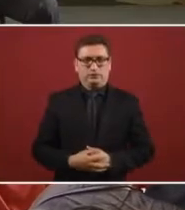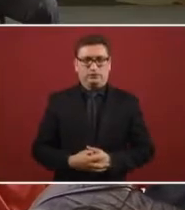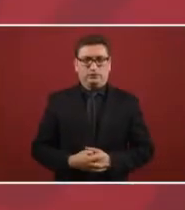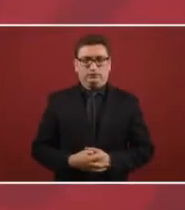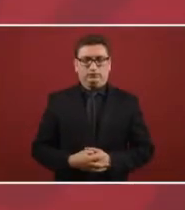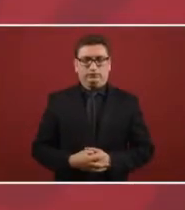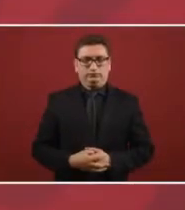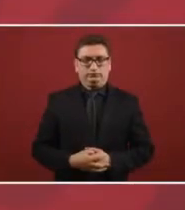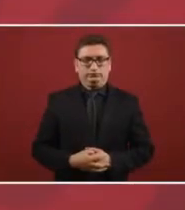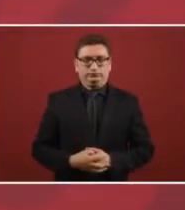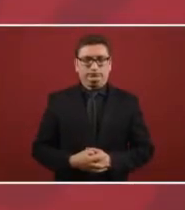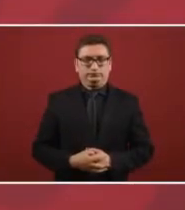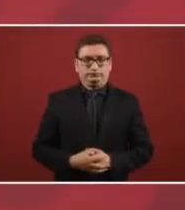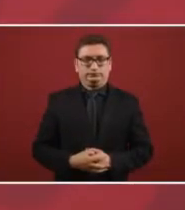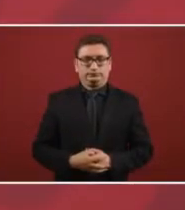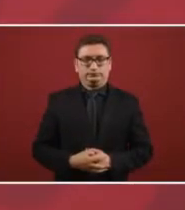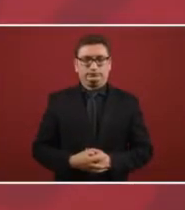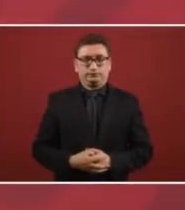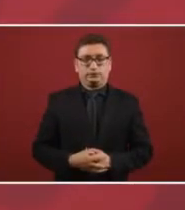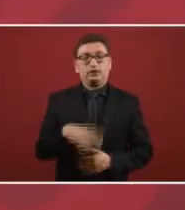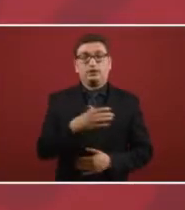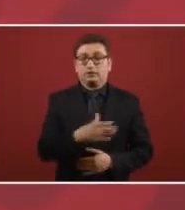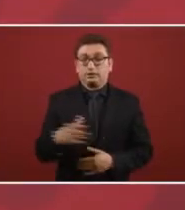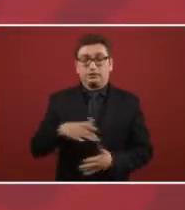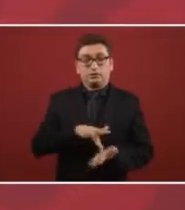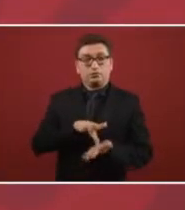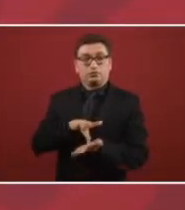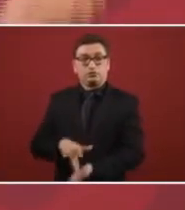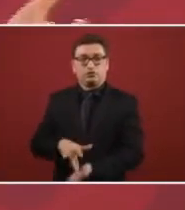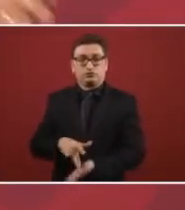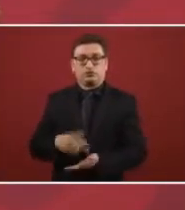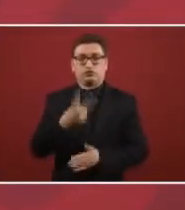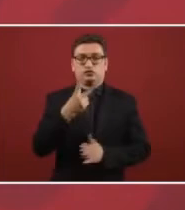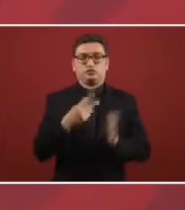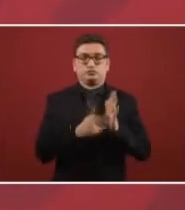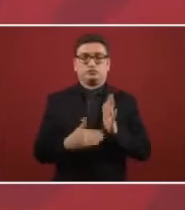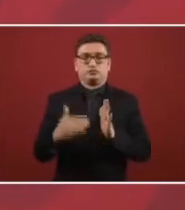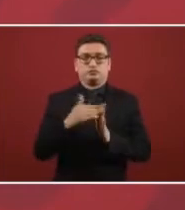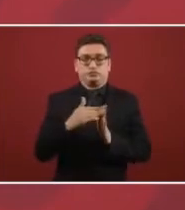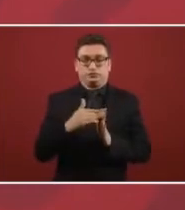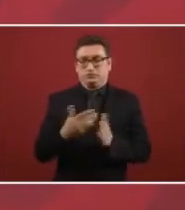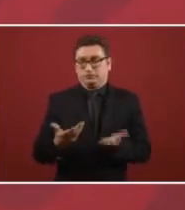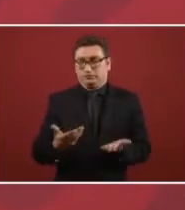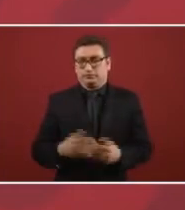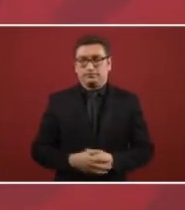now the support to the workers 2 million